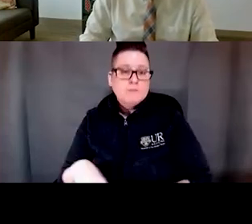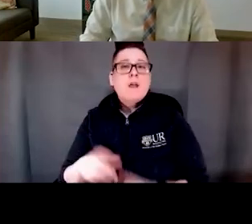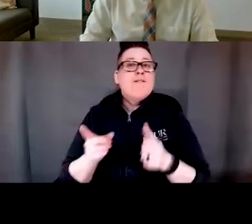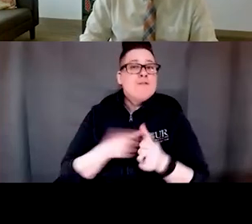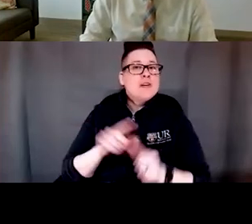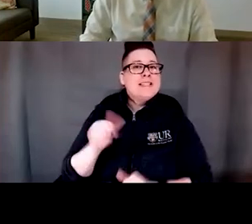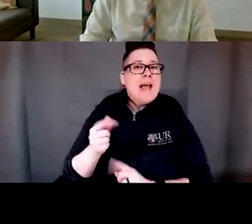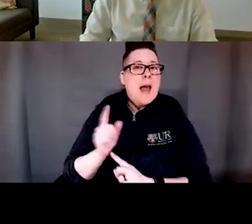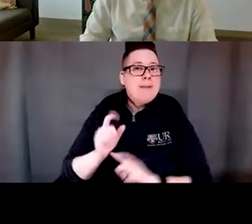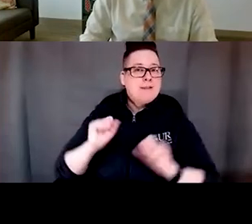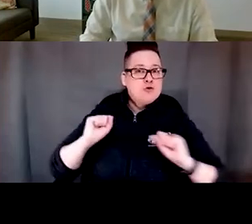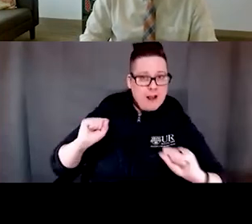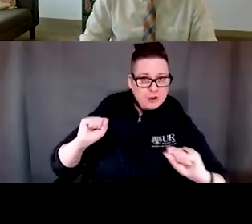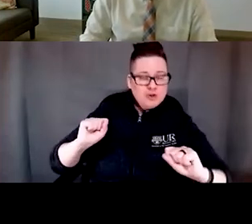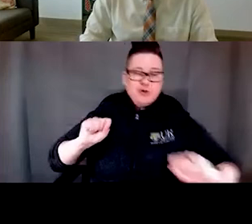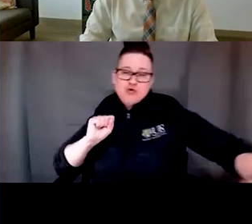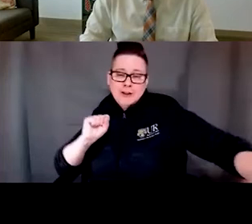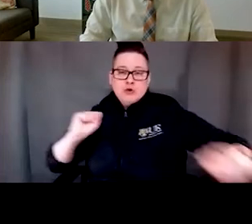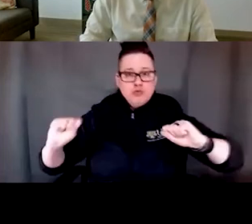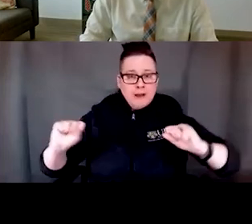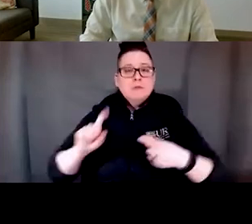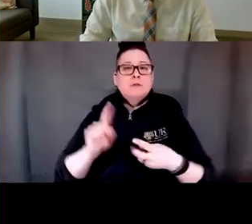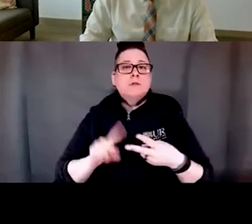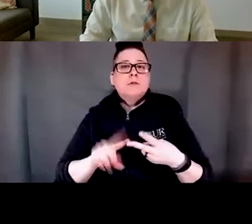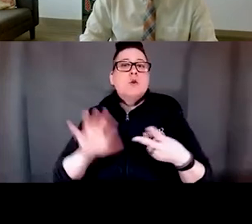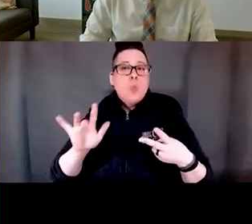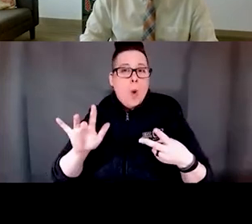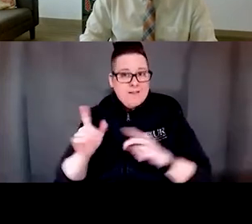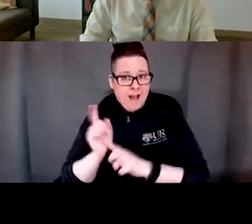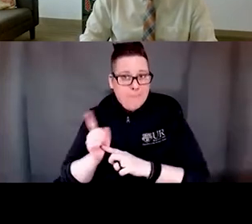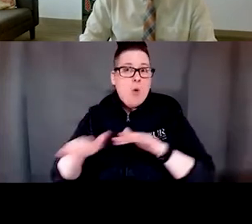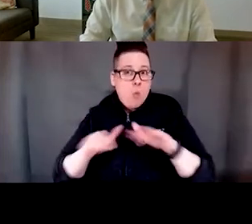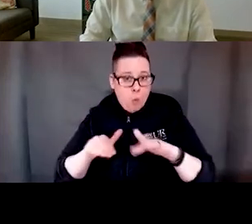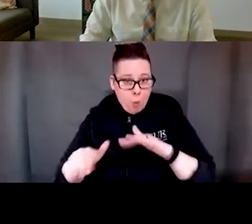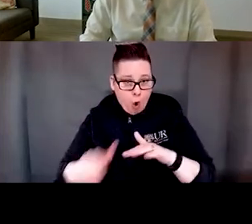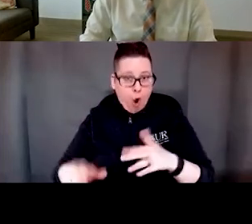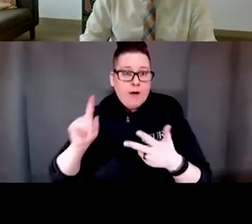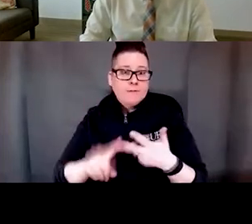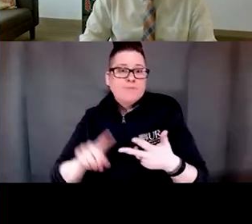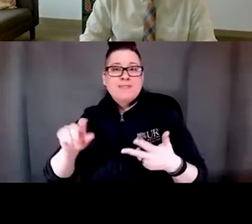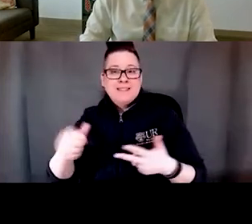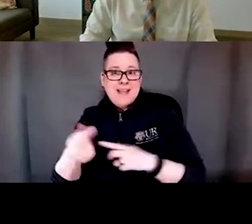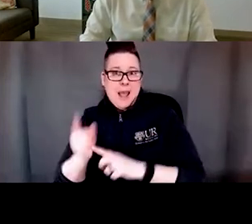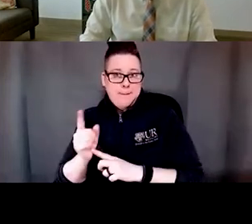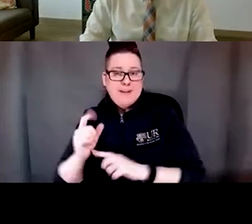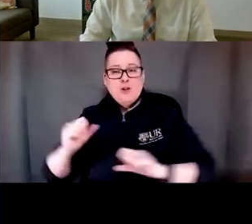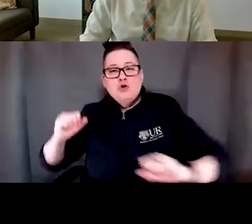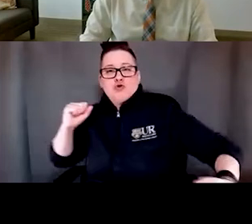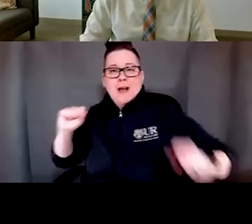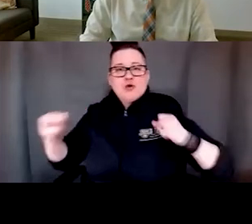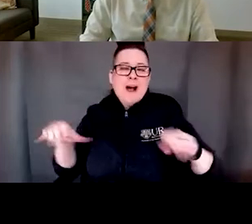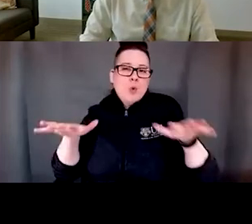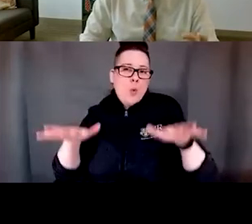Then it's 25 minutes of the walk. And then it's 10 minutes of stretching and cool down.